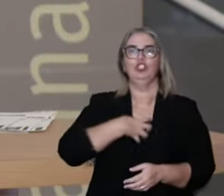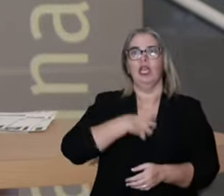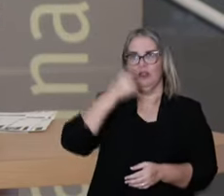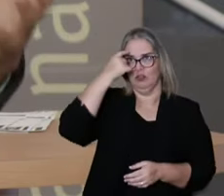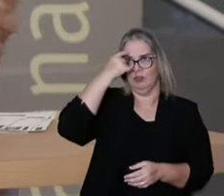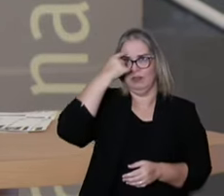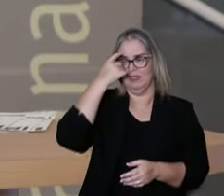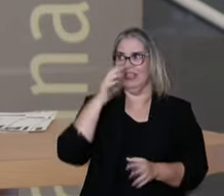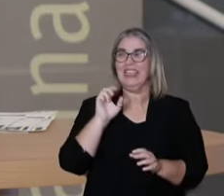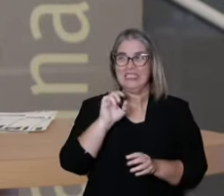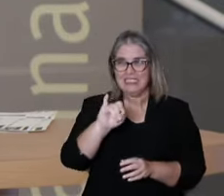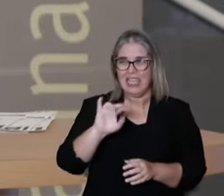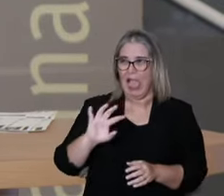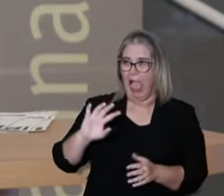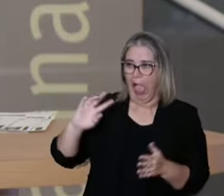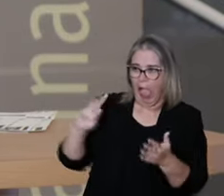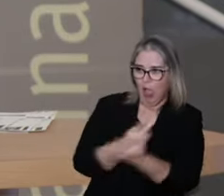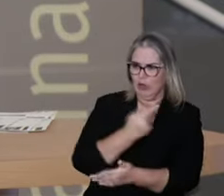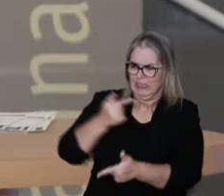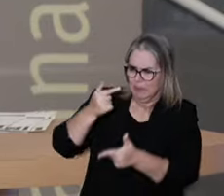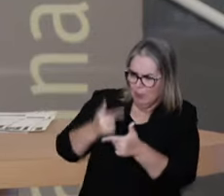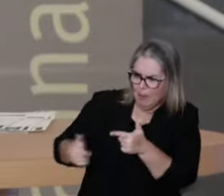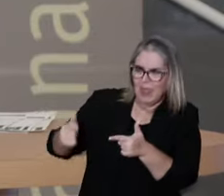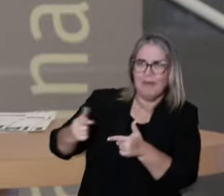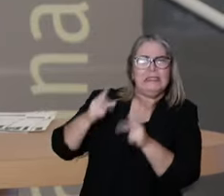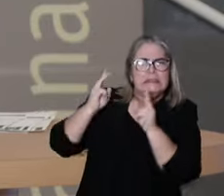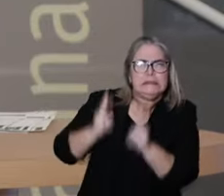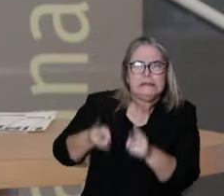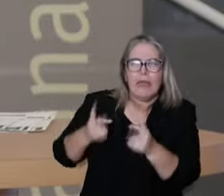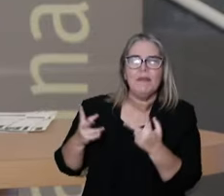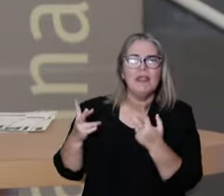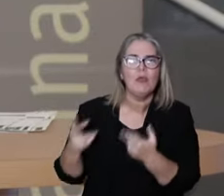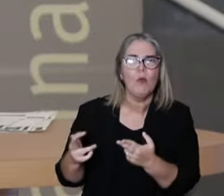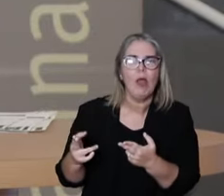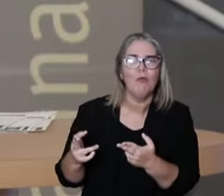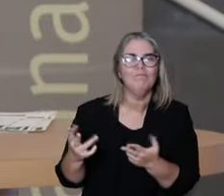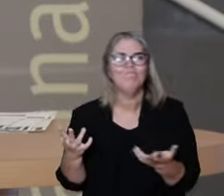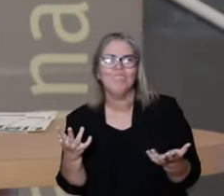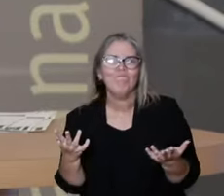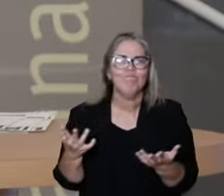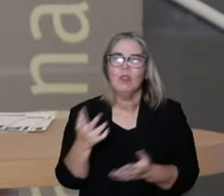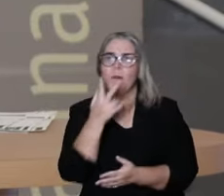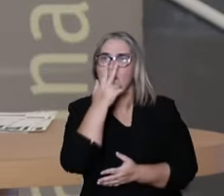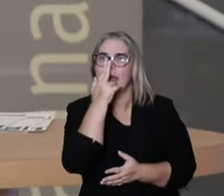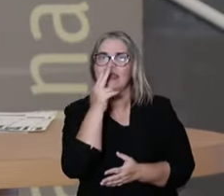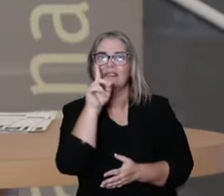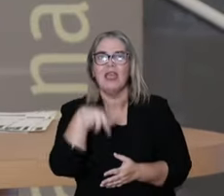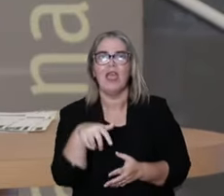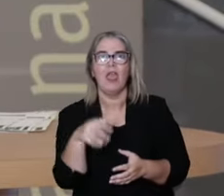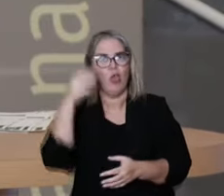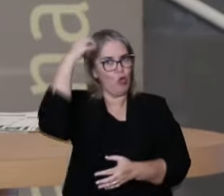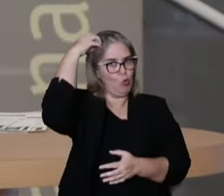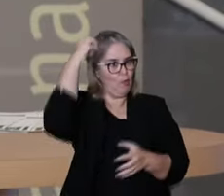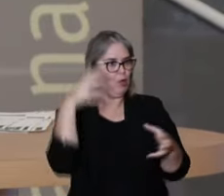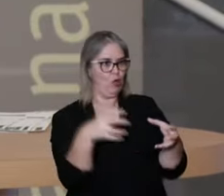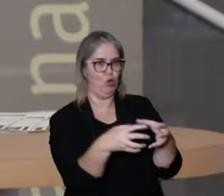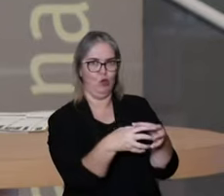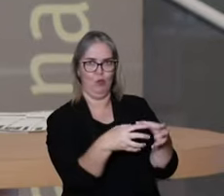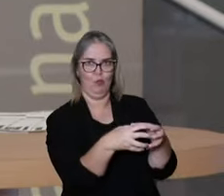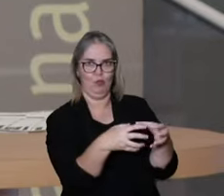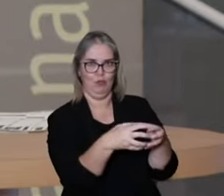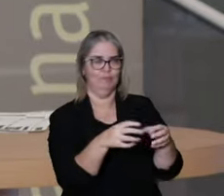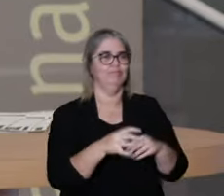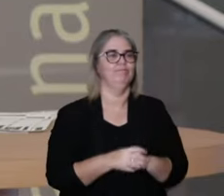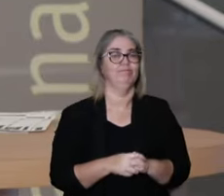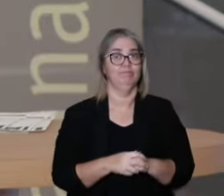We have a way of thinking that when we have a problem that's quite frequent, quite common, we have collective causes. So a collective